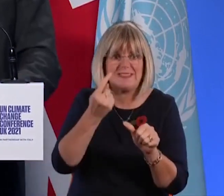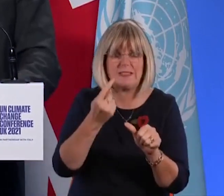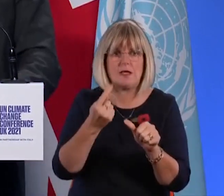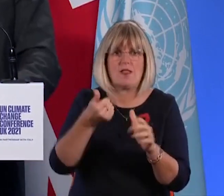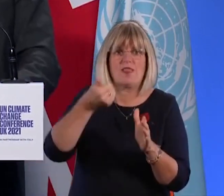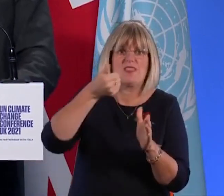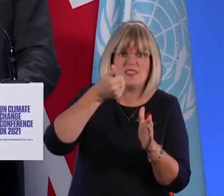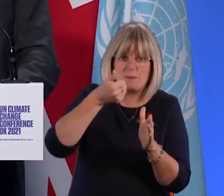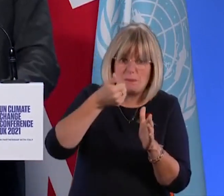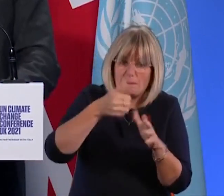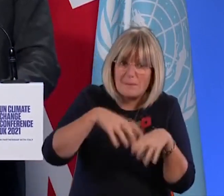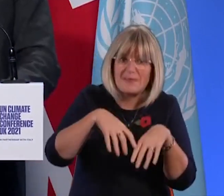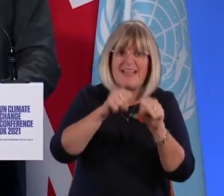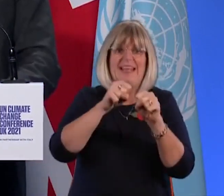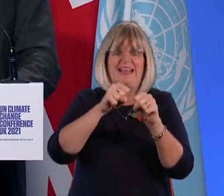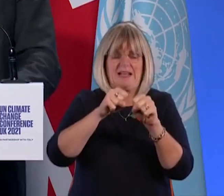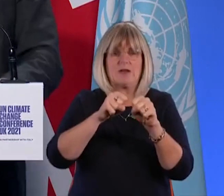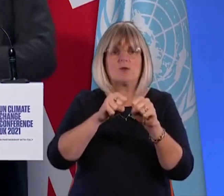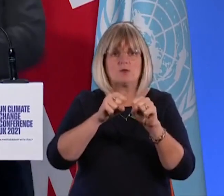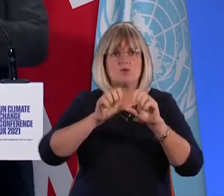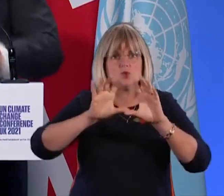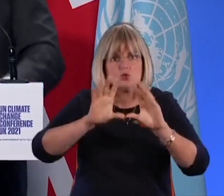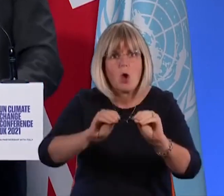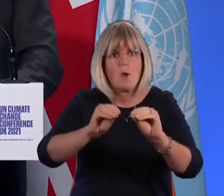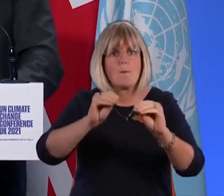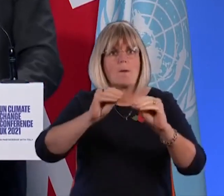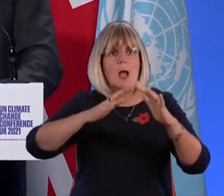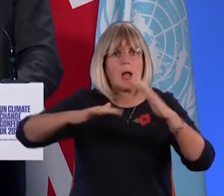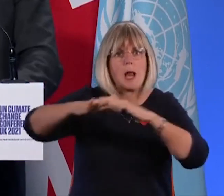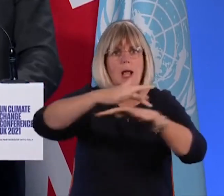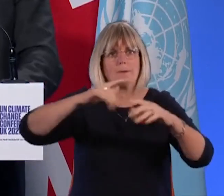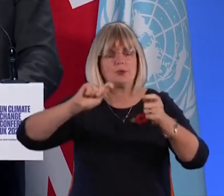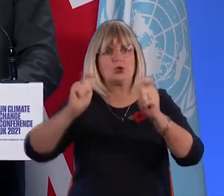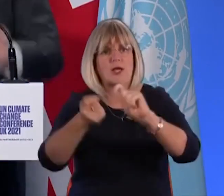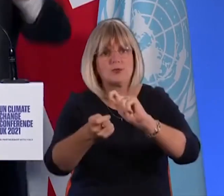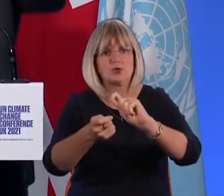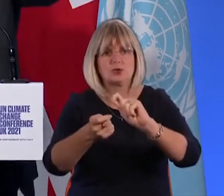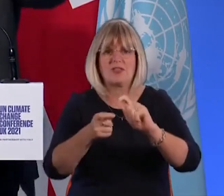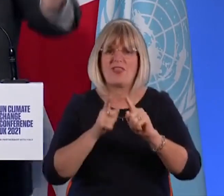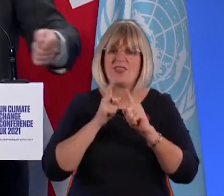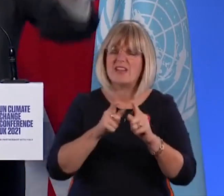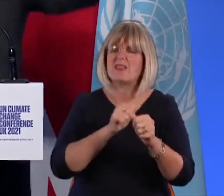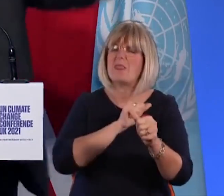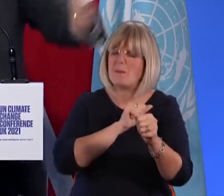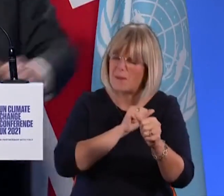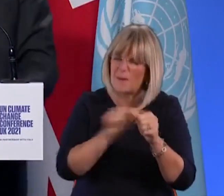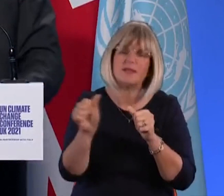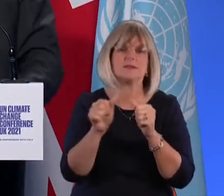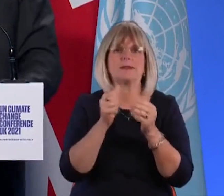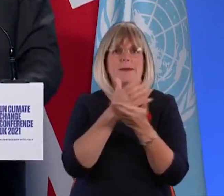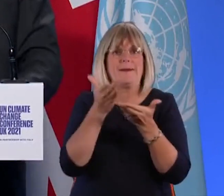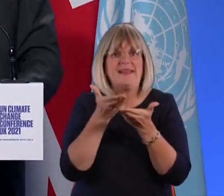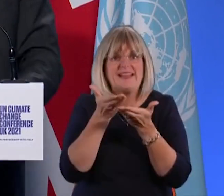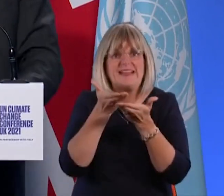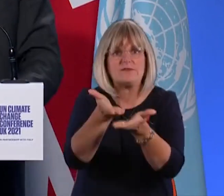we can possibly bestow on our children and our grandchildren and generations unborn. It's now within reach.